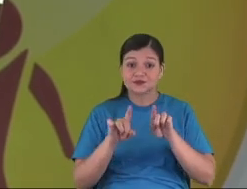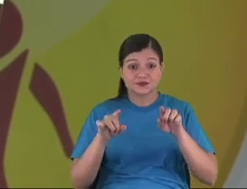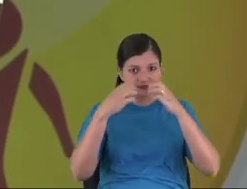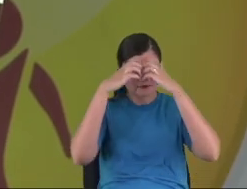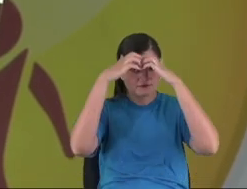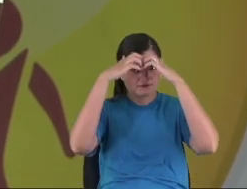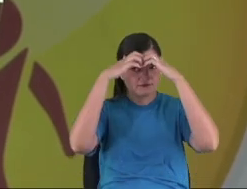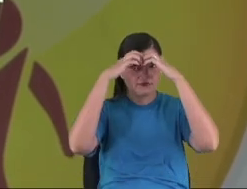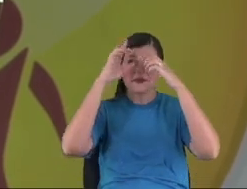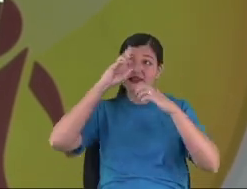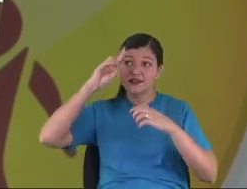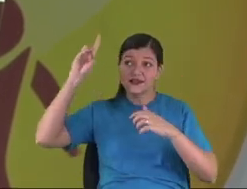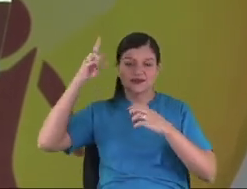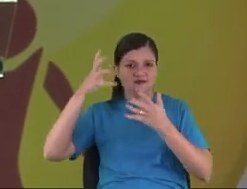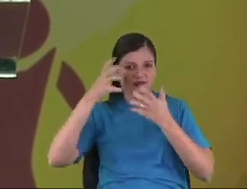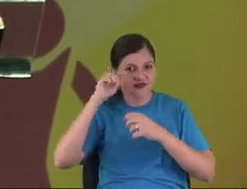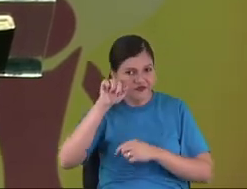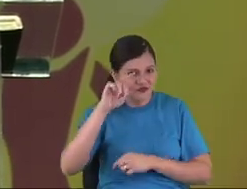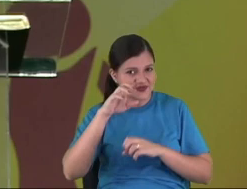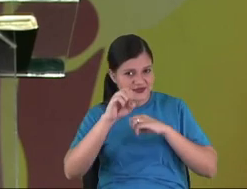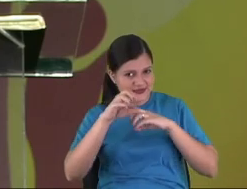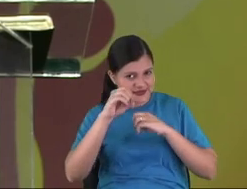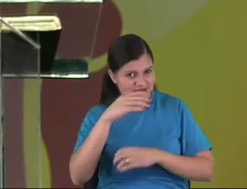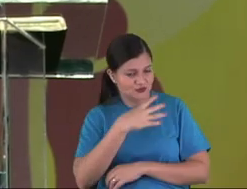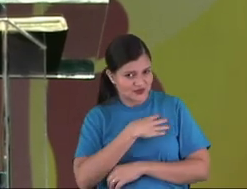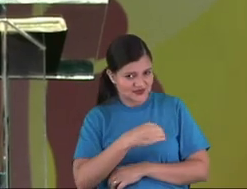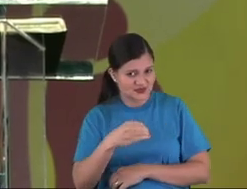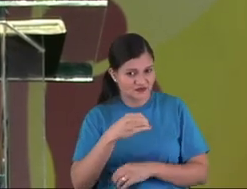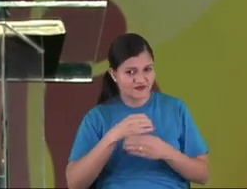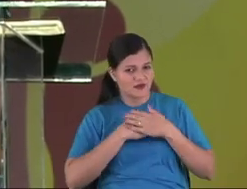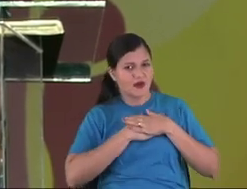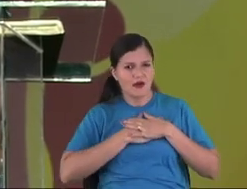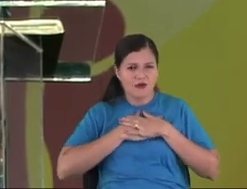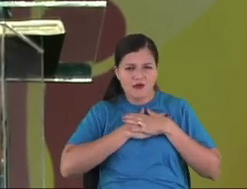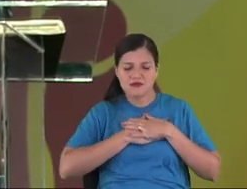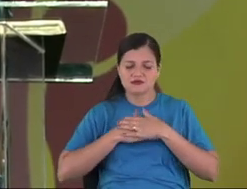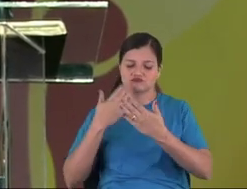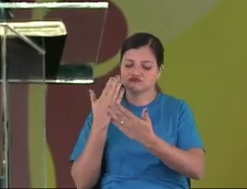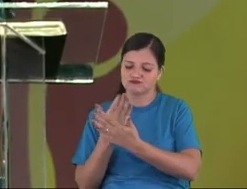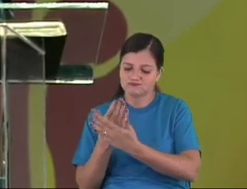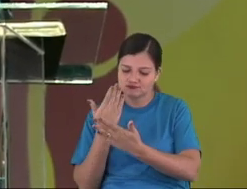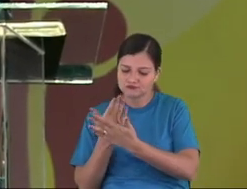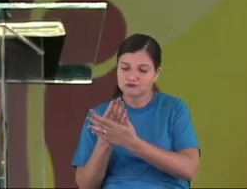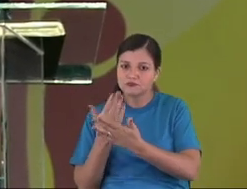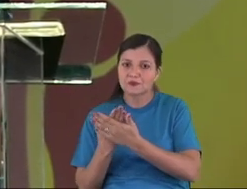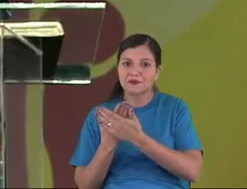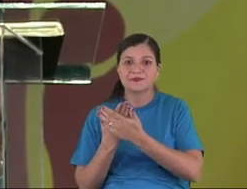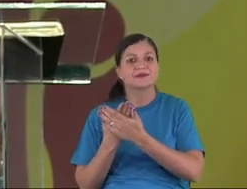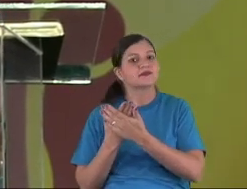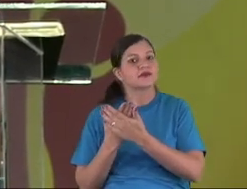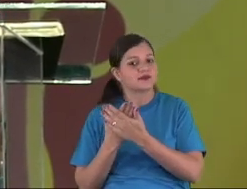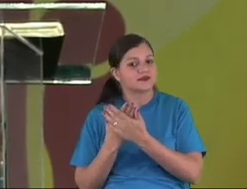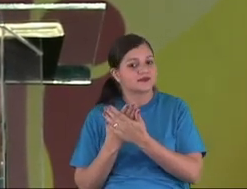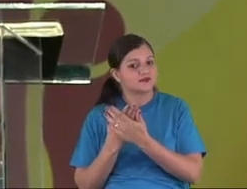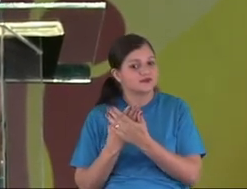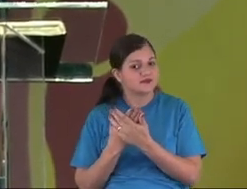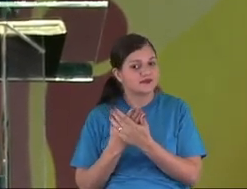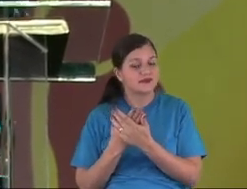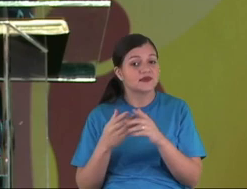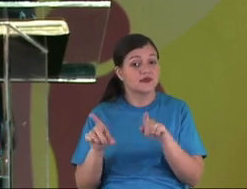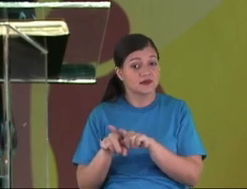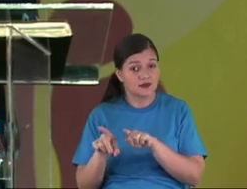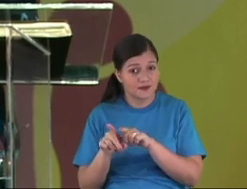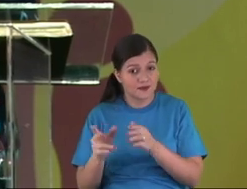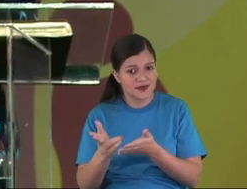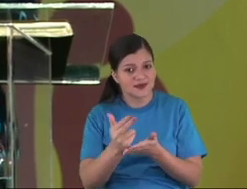So, the God wants that you teach them to like to study of the art